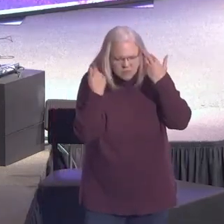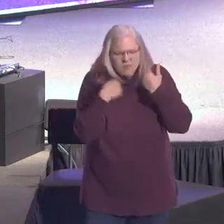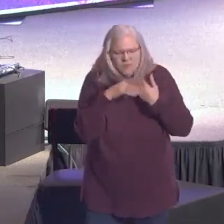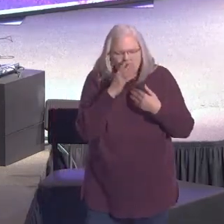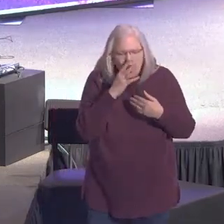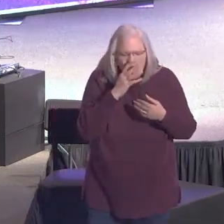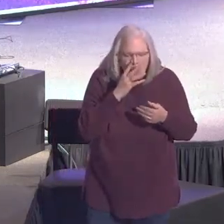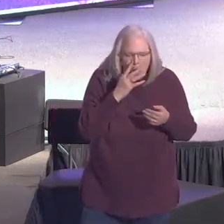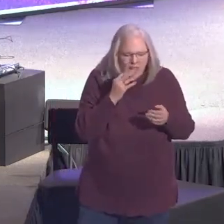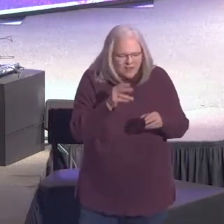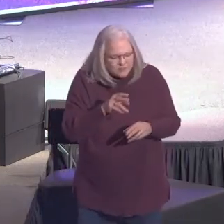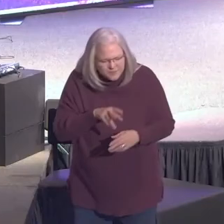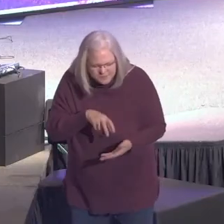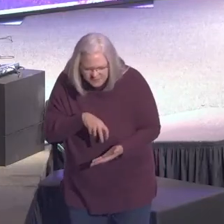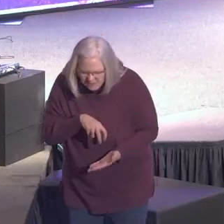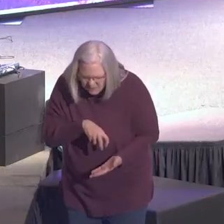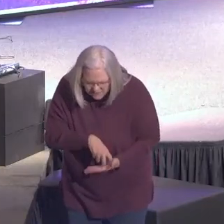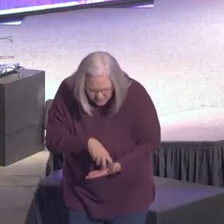kneel right here.